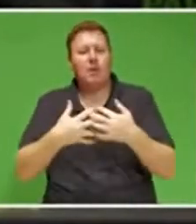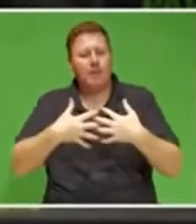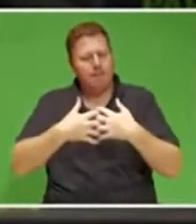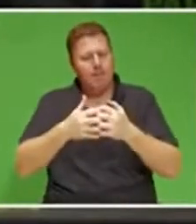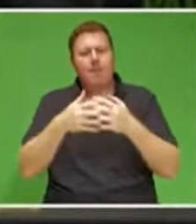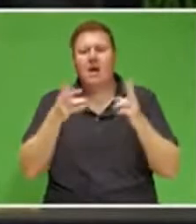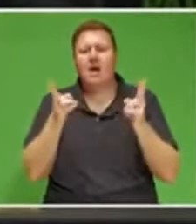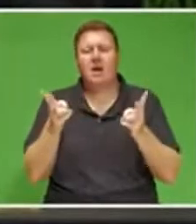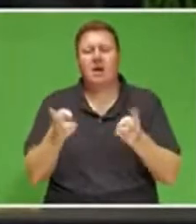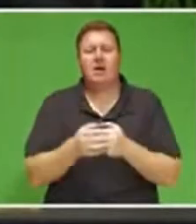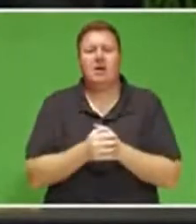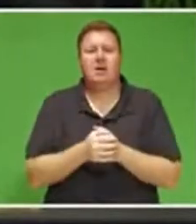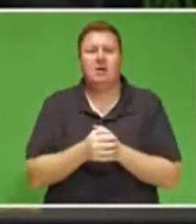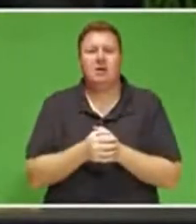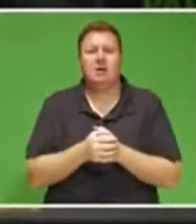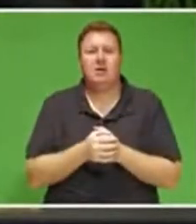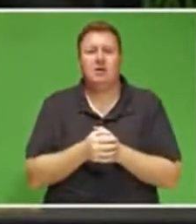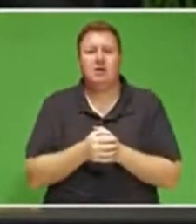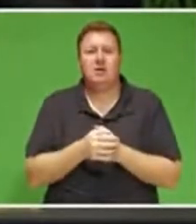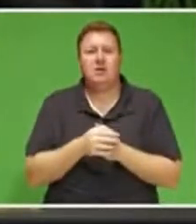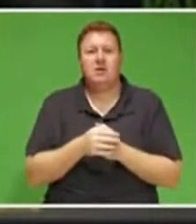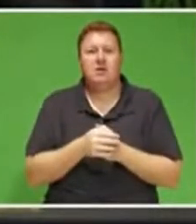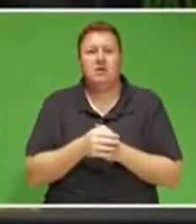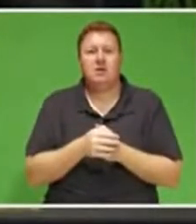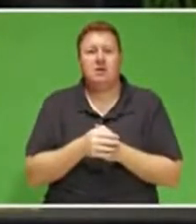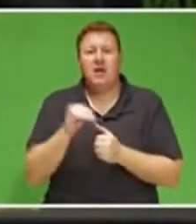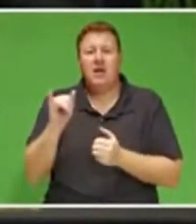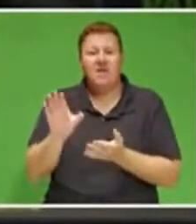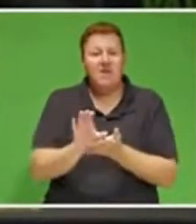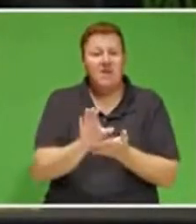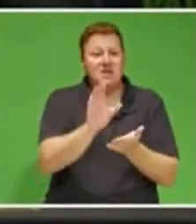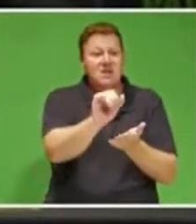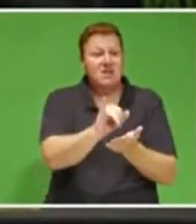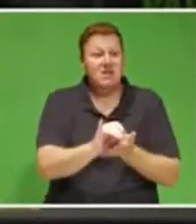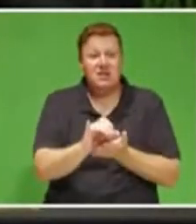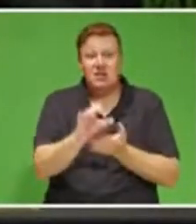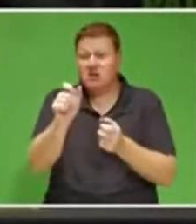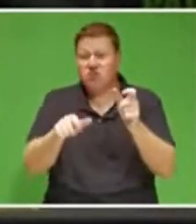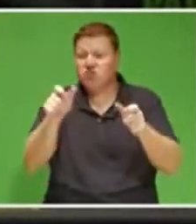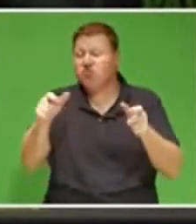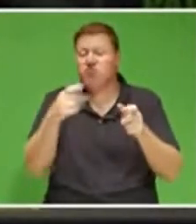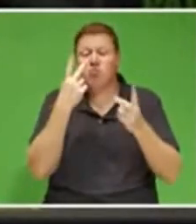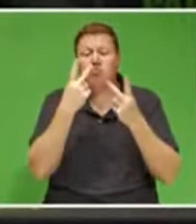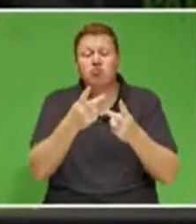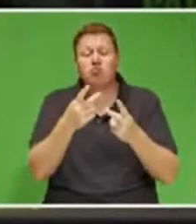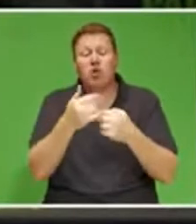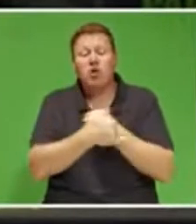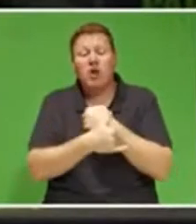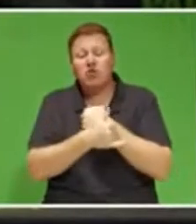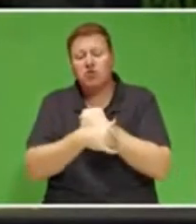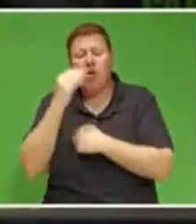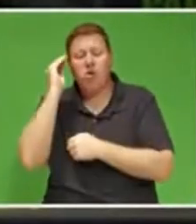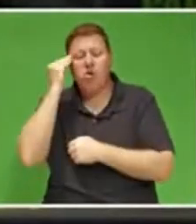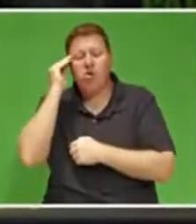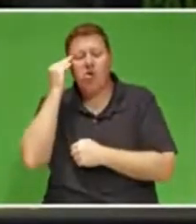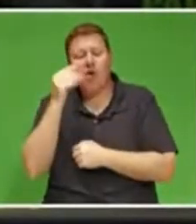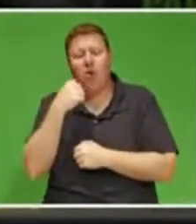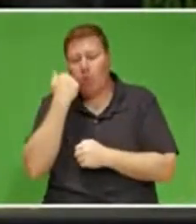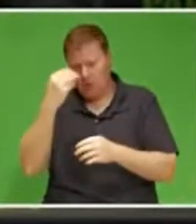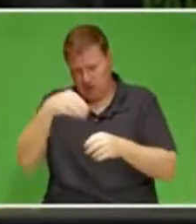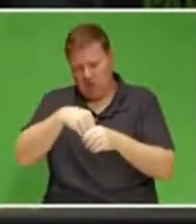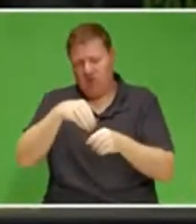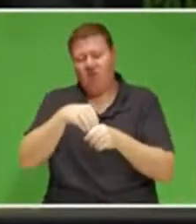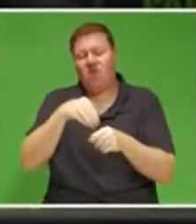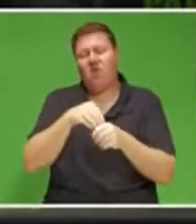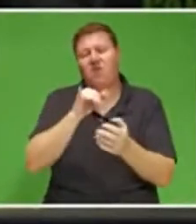And that is why investors are looking at our country with great interest and many of